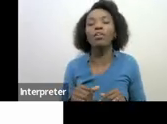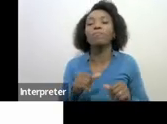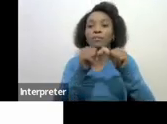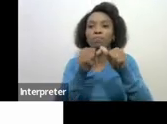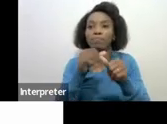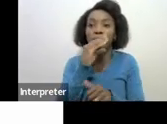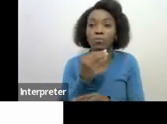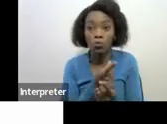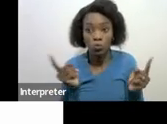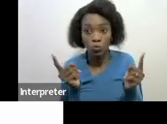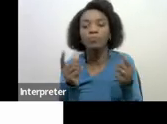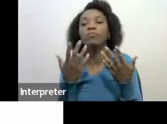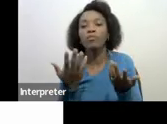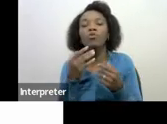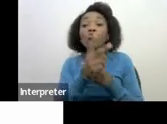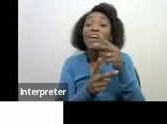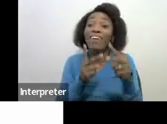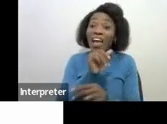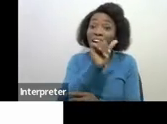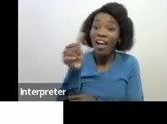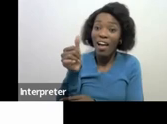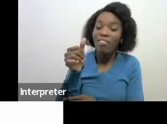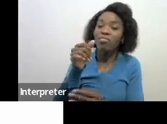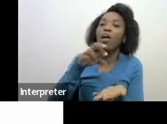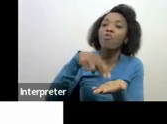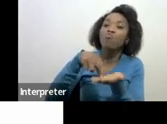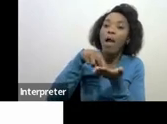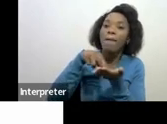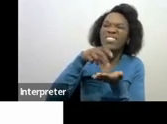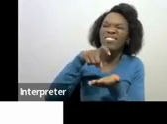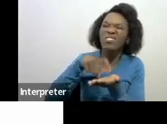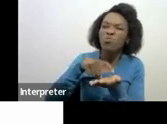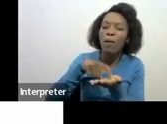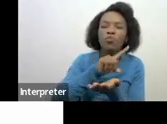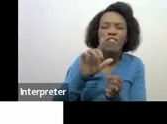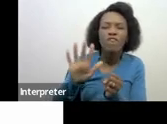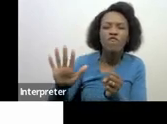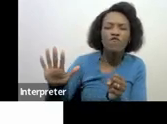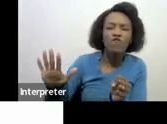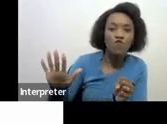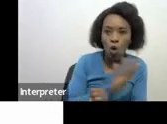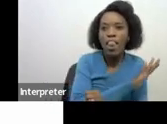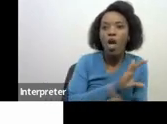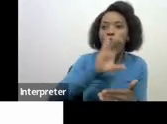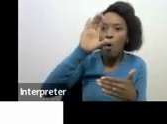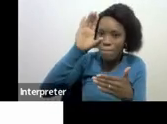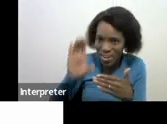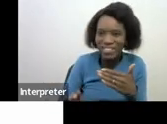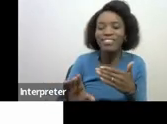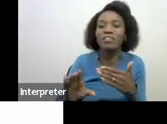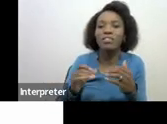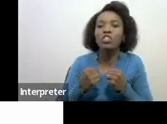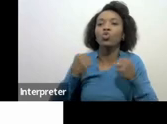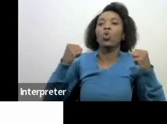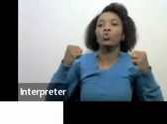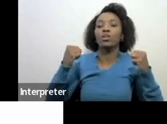so again another requirement is full and complete disclosure what are we talking about here you know we have